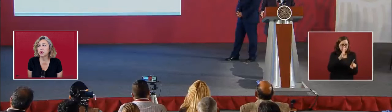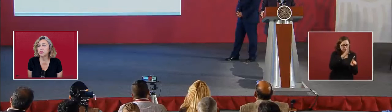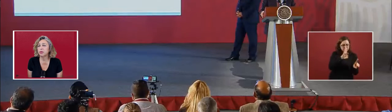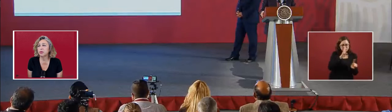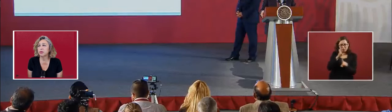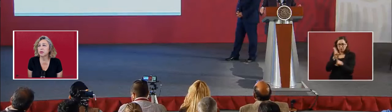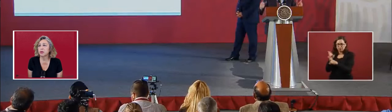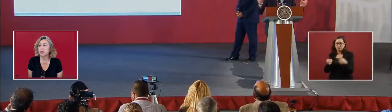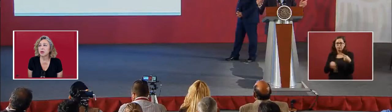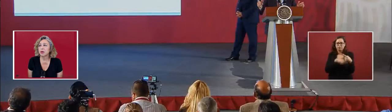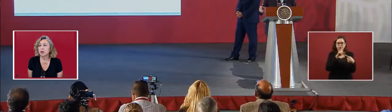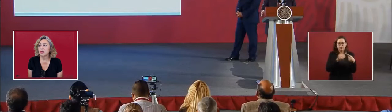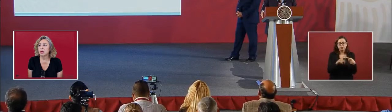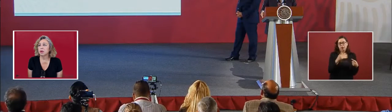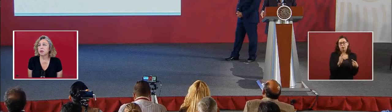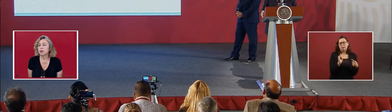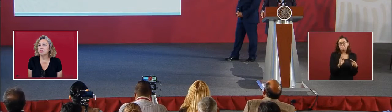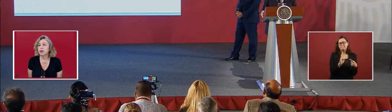The growth...